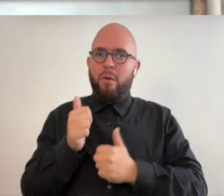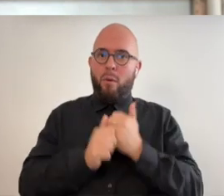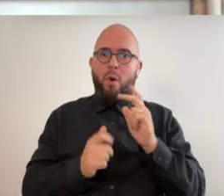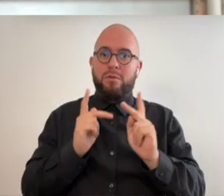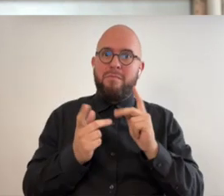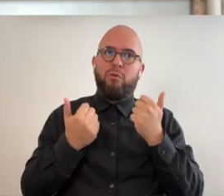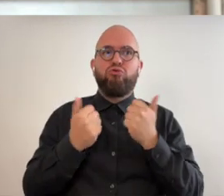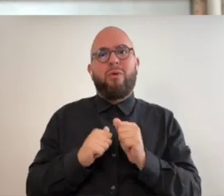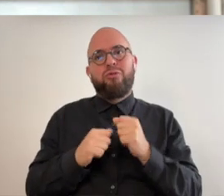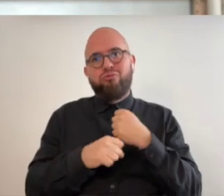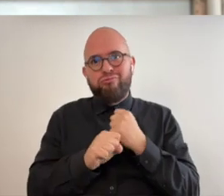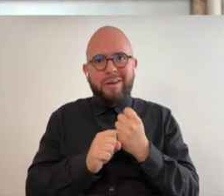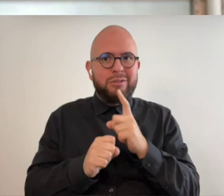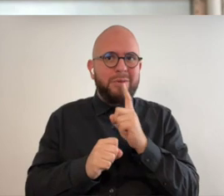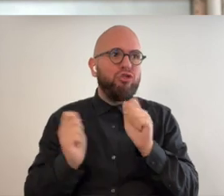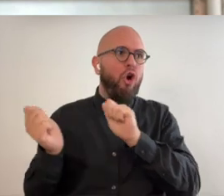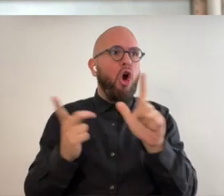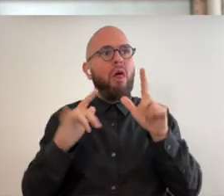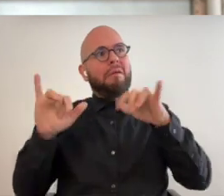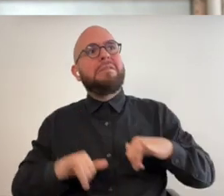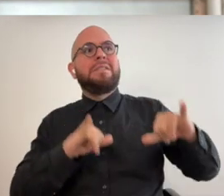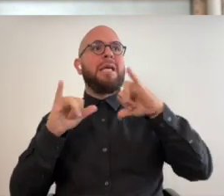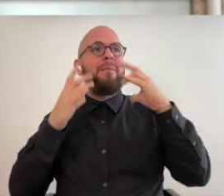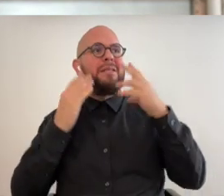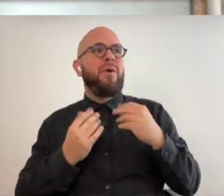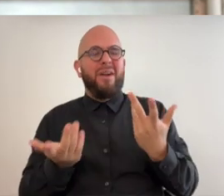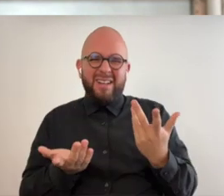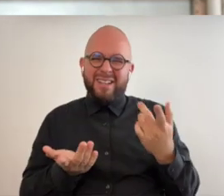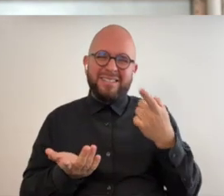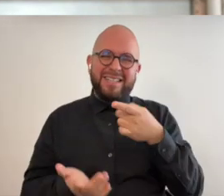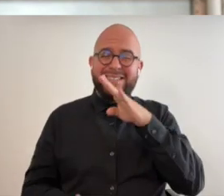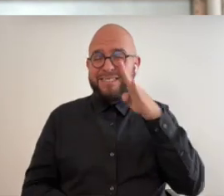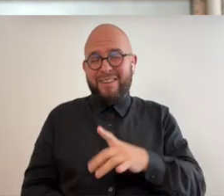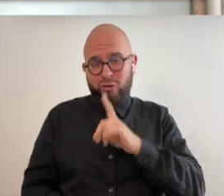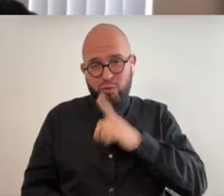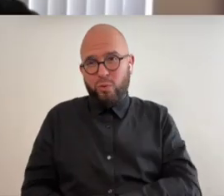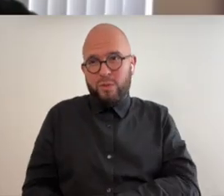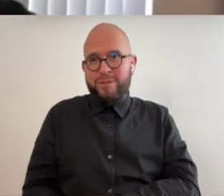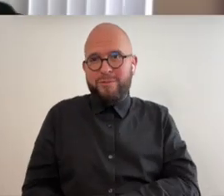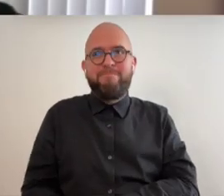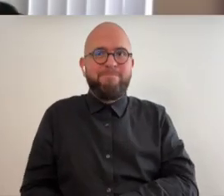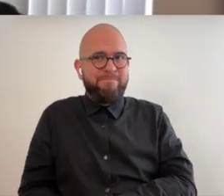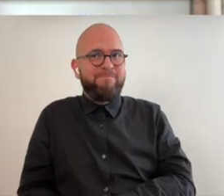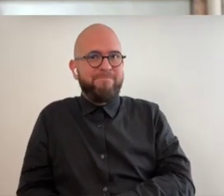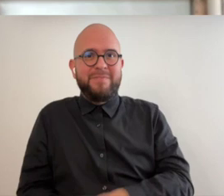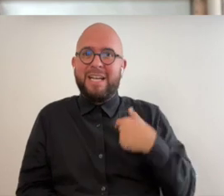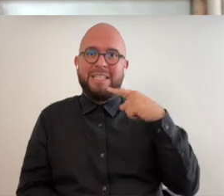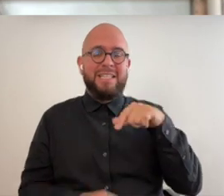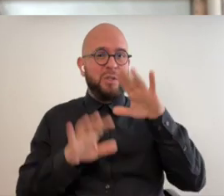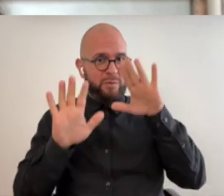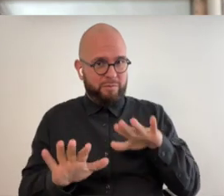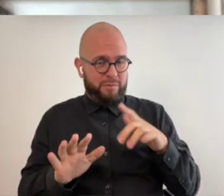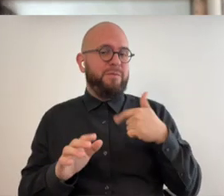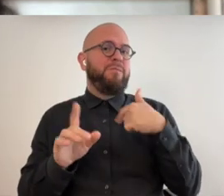to make it so that everybody's feeling the same way that's that's never going to be true i think this is wonderful